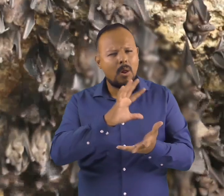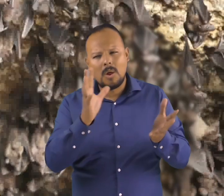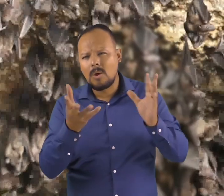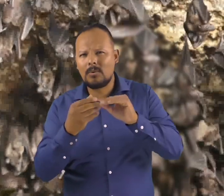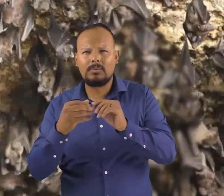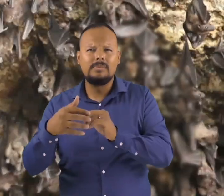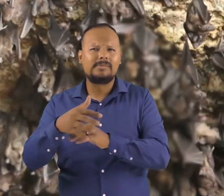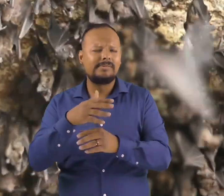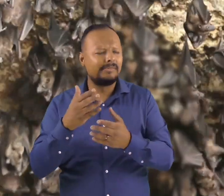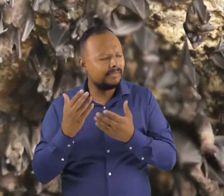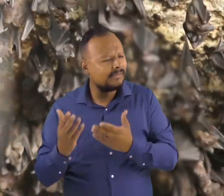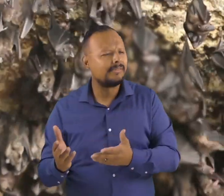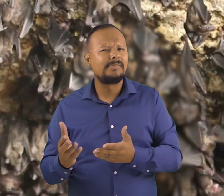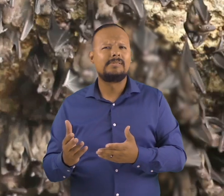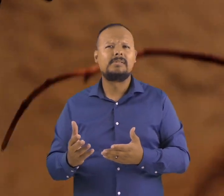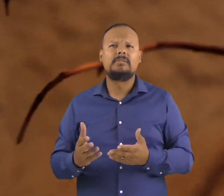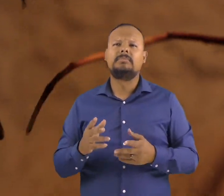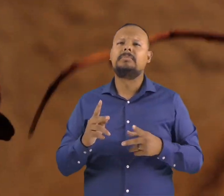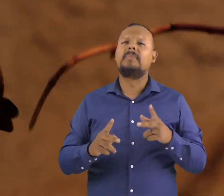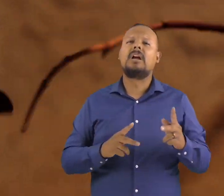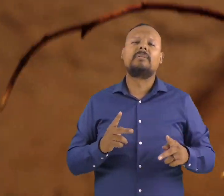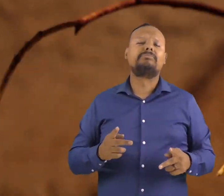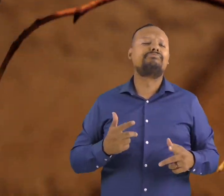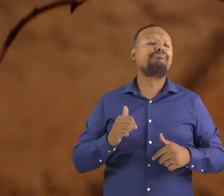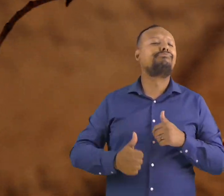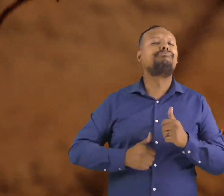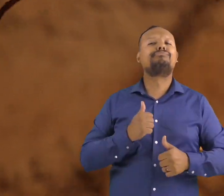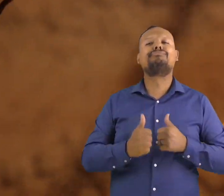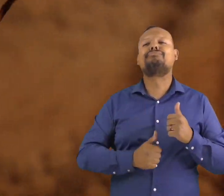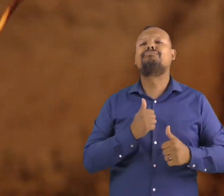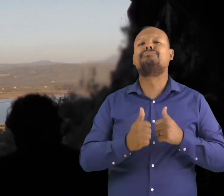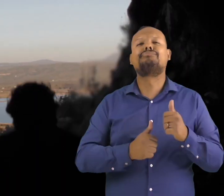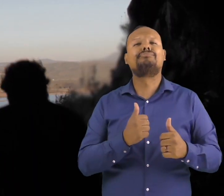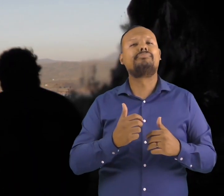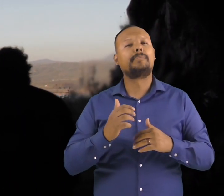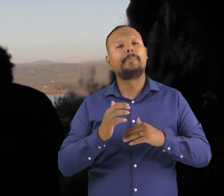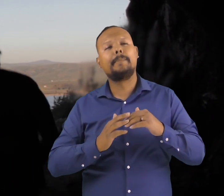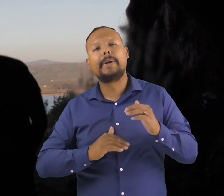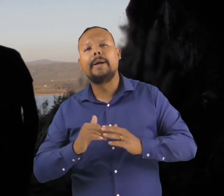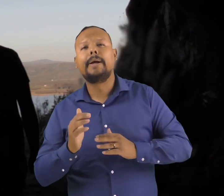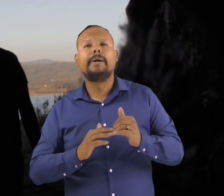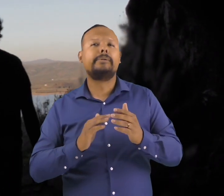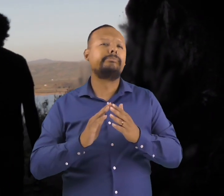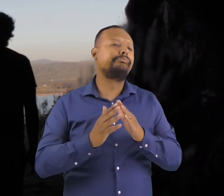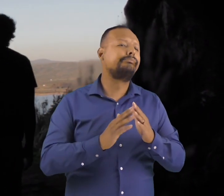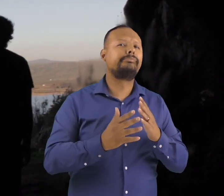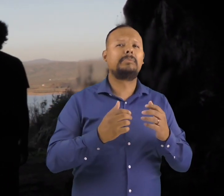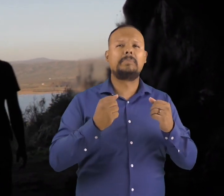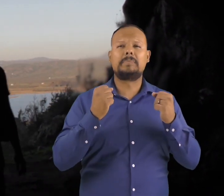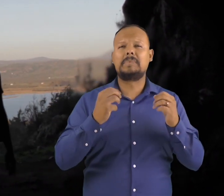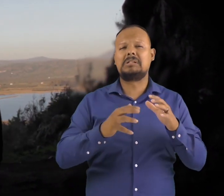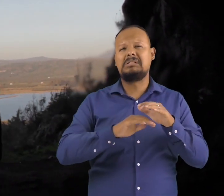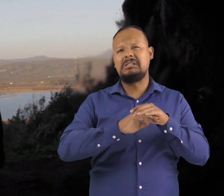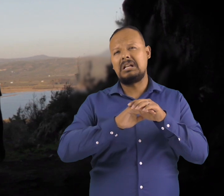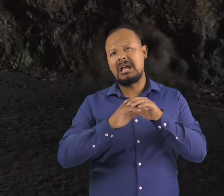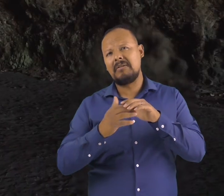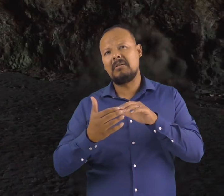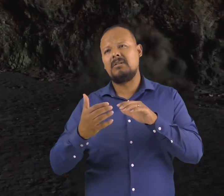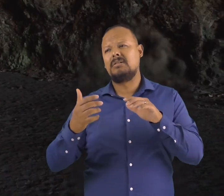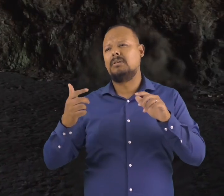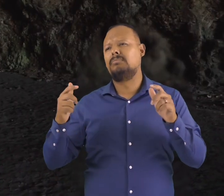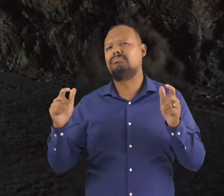because they don't understand their importance to the ecosystem. And because of human progress and activity,